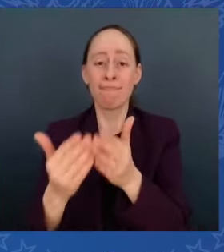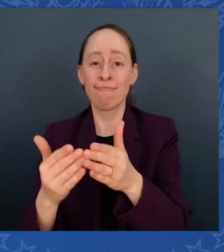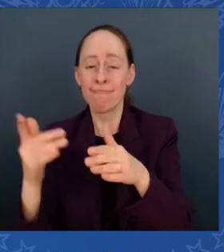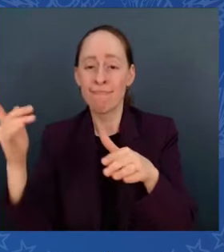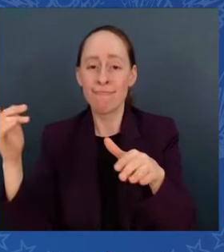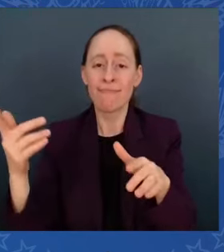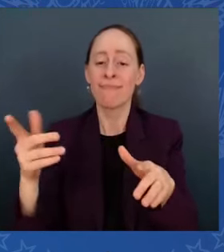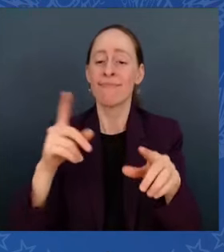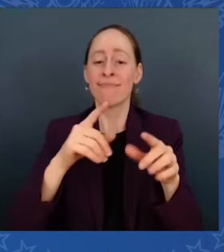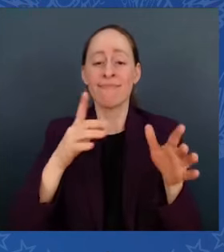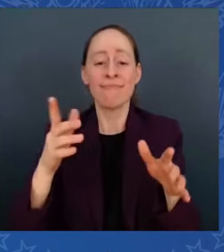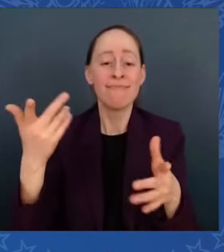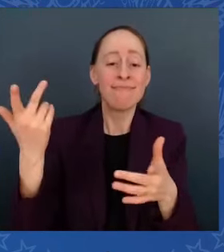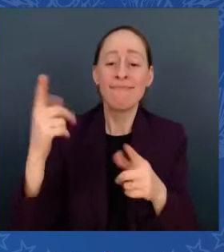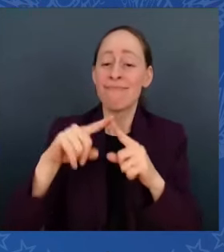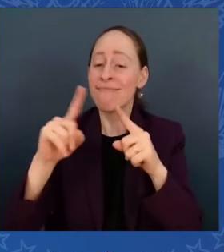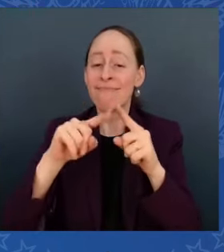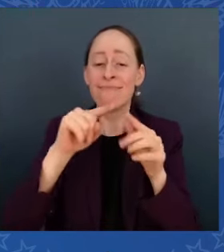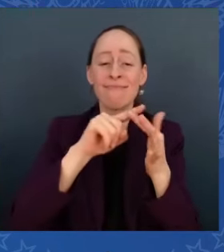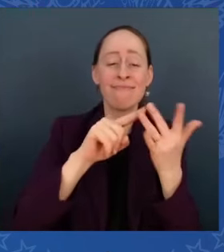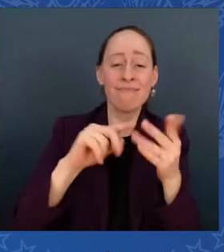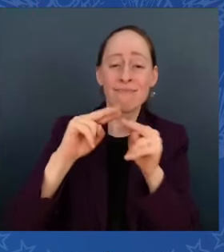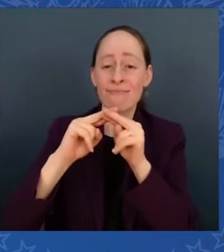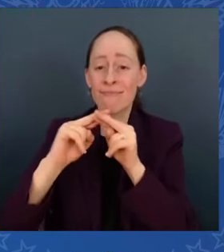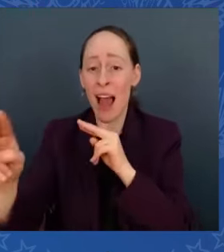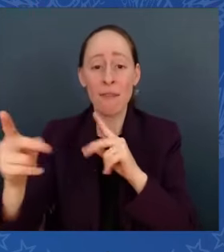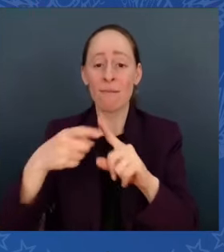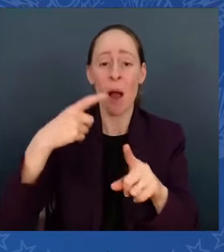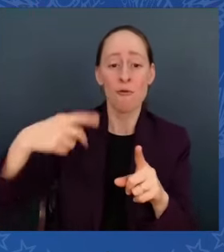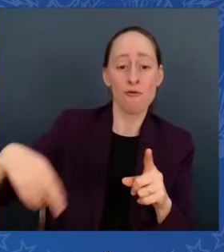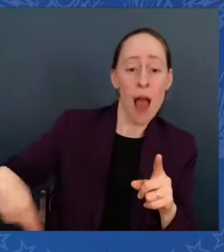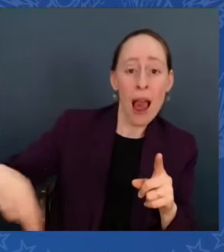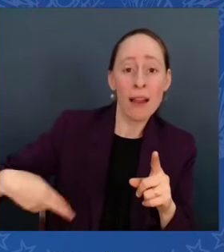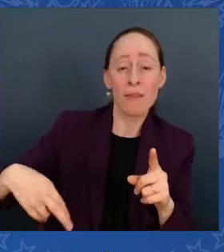reduces pollution by — and takes thousands of vehicles off the road.